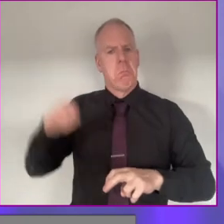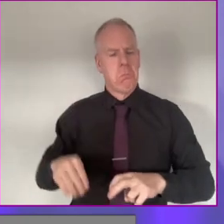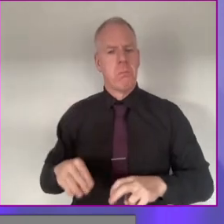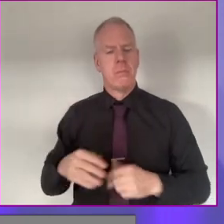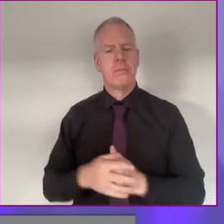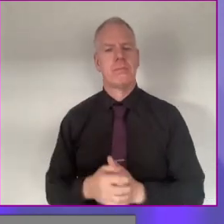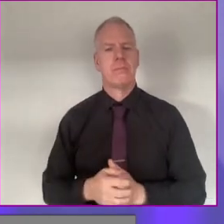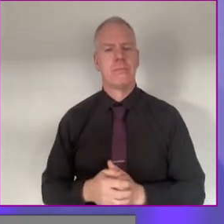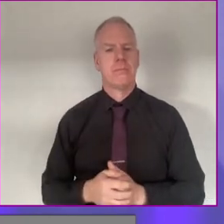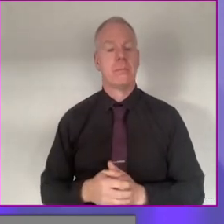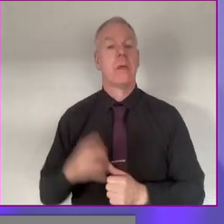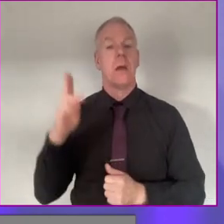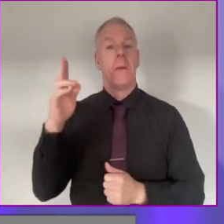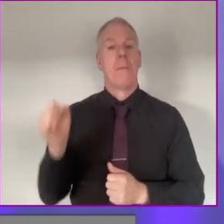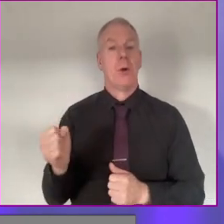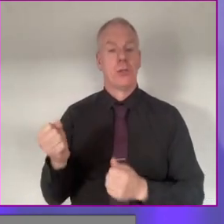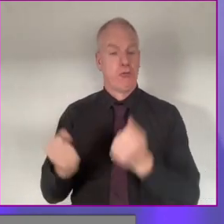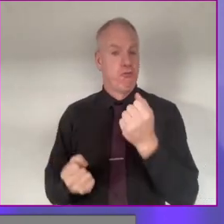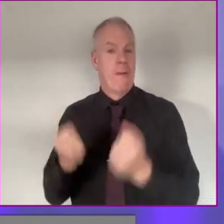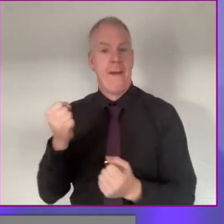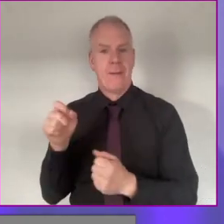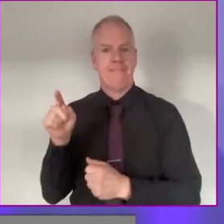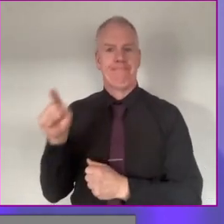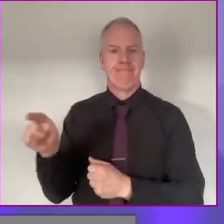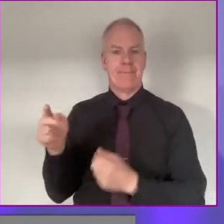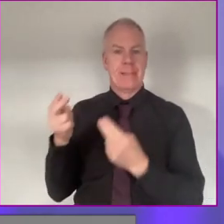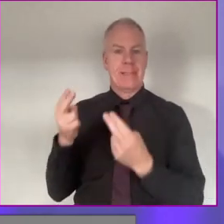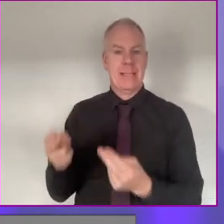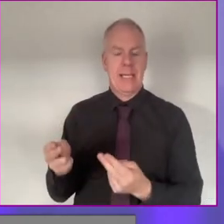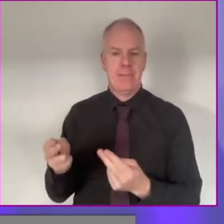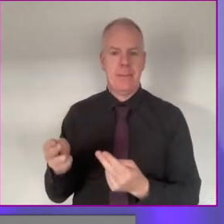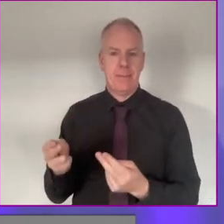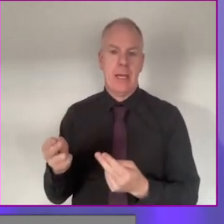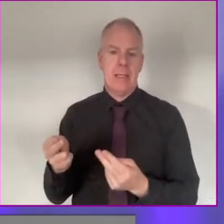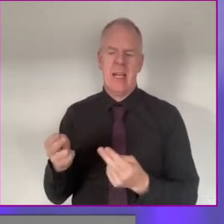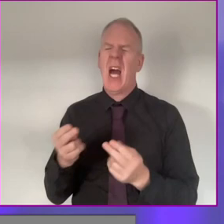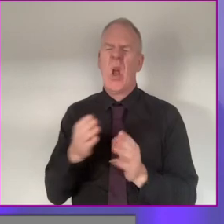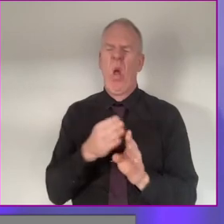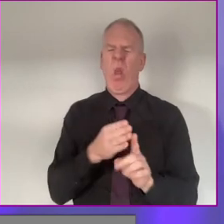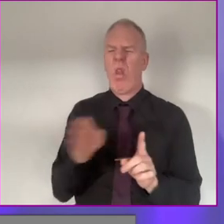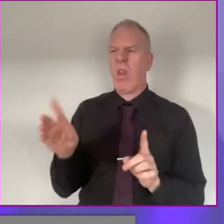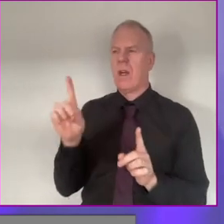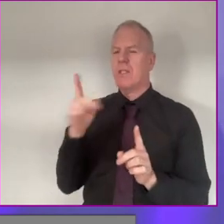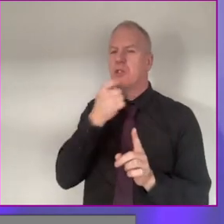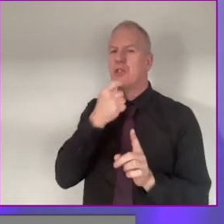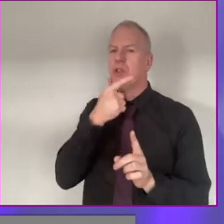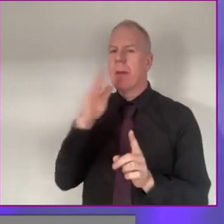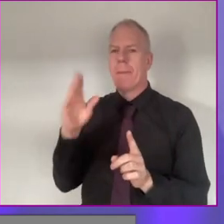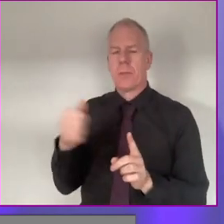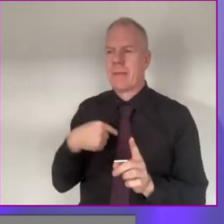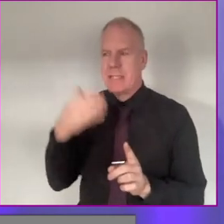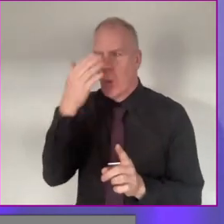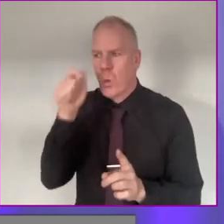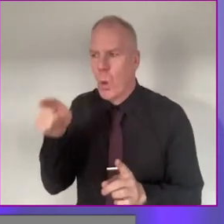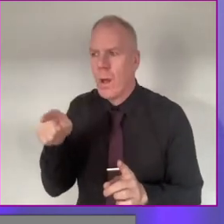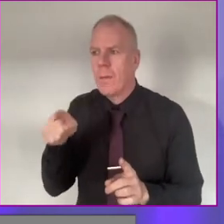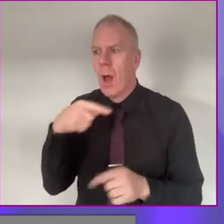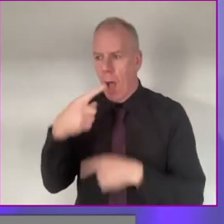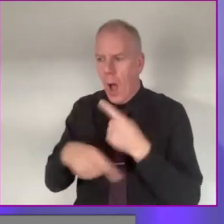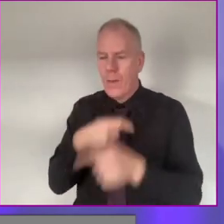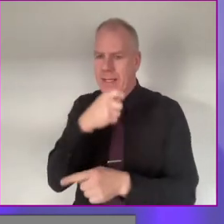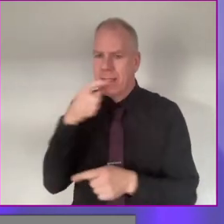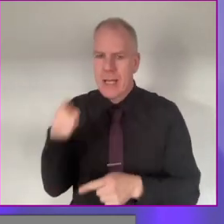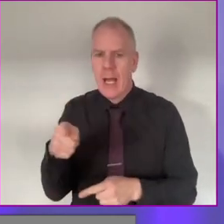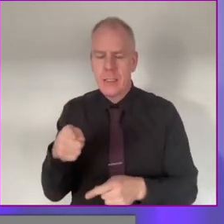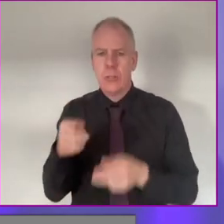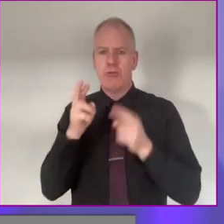I think that bus drivers need to be, you know, and I'm moving into Dublin Bus space, it's not really my zone, but I would